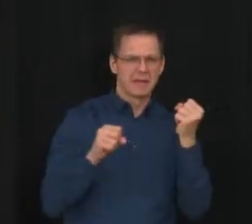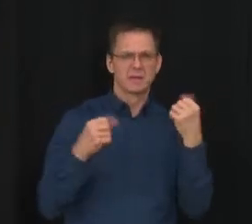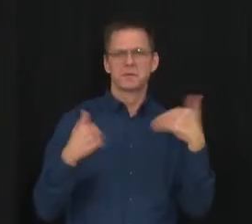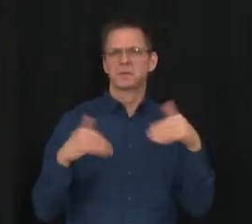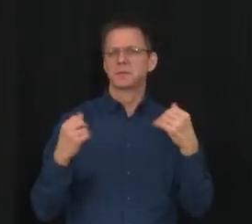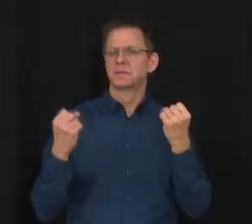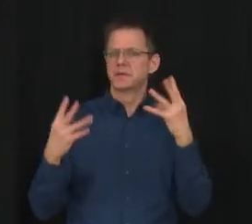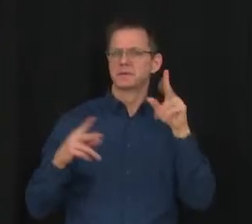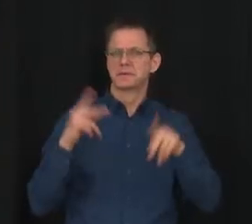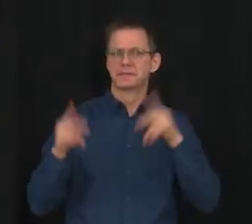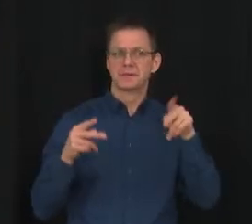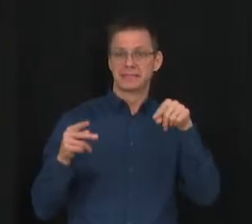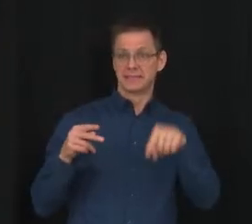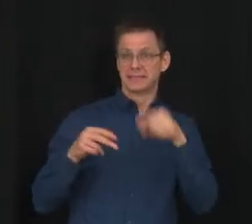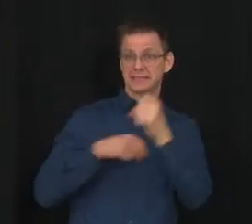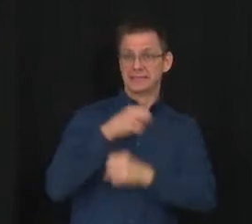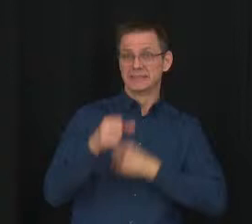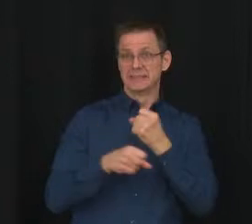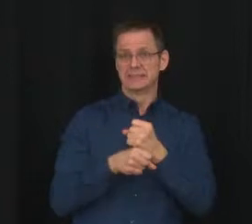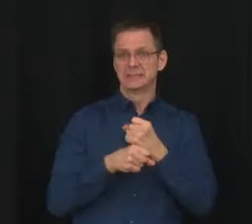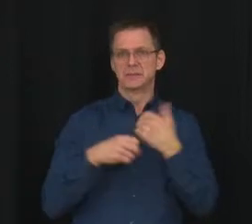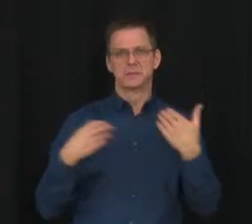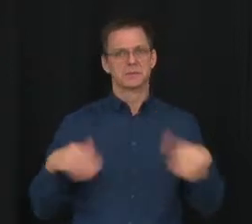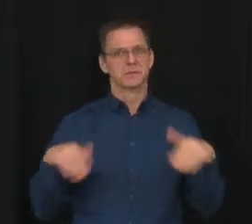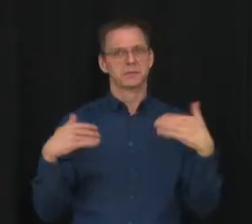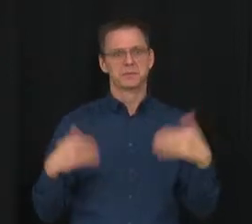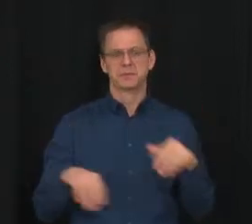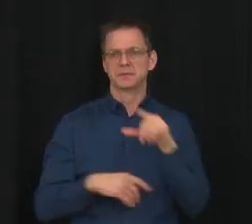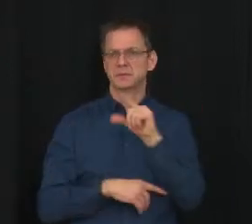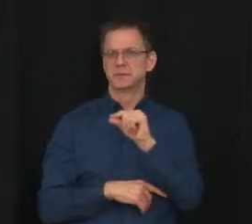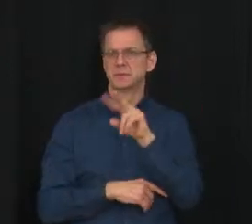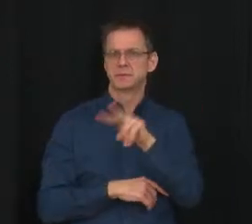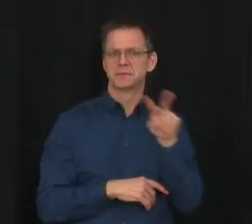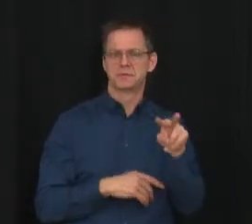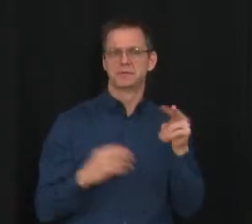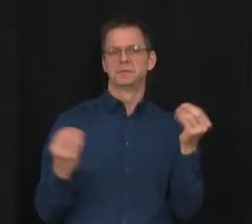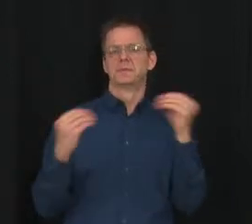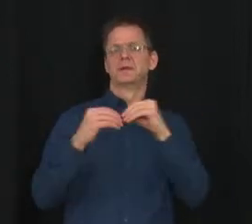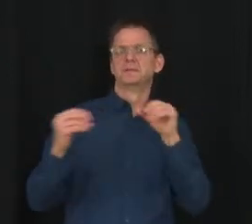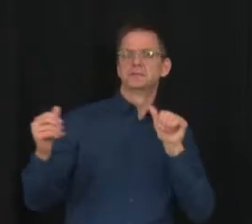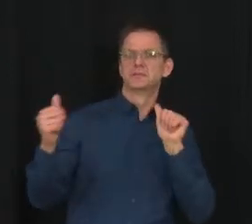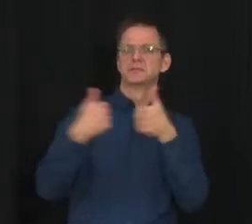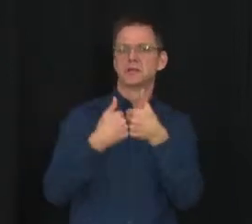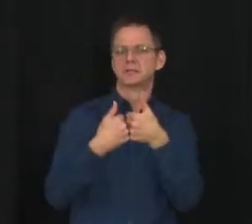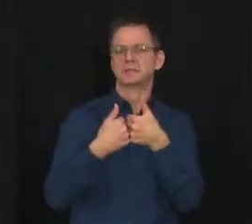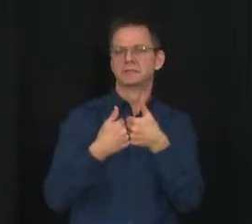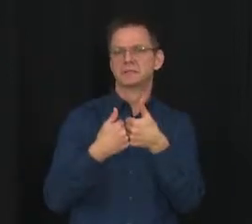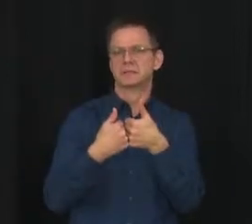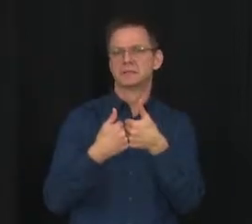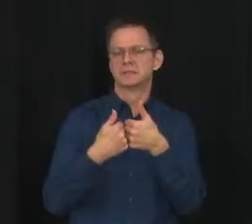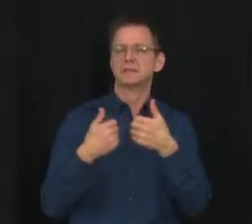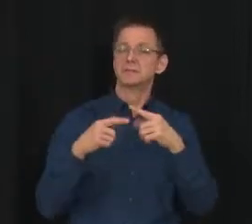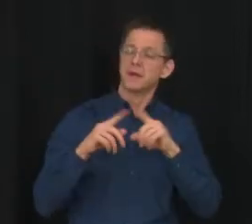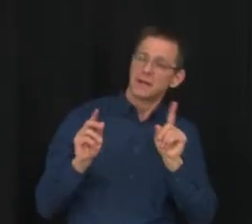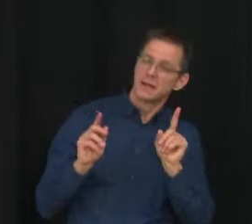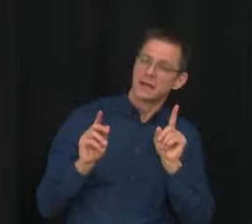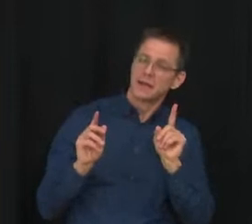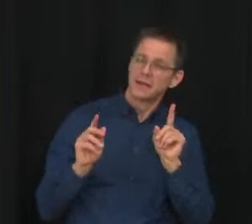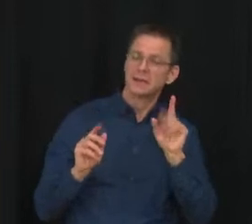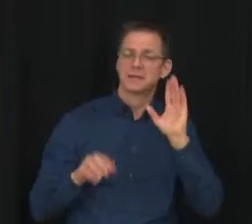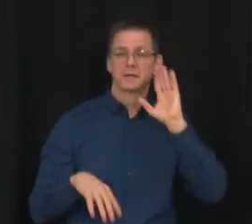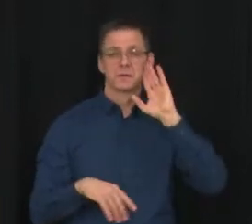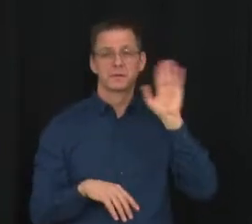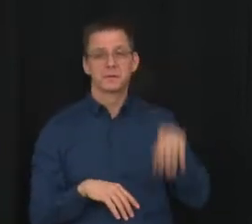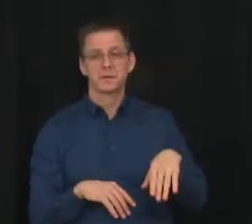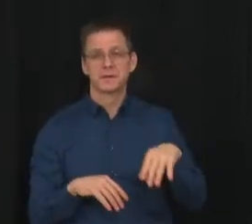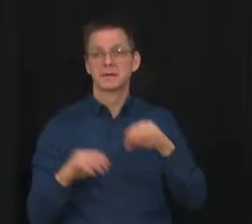teachers, school staff and administrators who are all working to do what's best for children in Alberta. Once again, the shifting